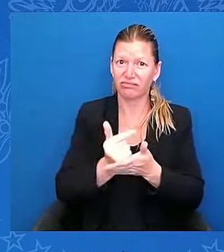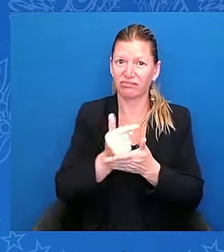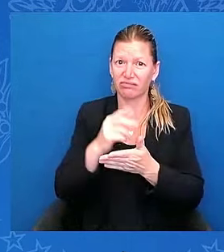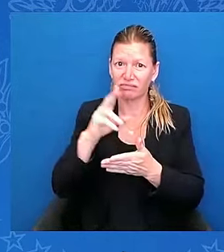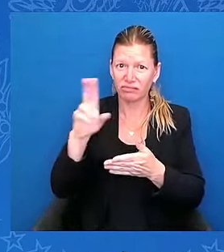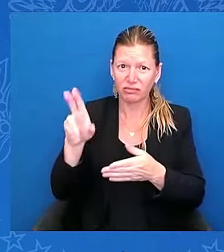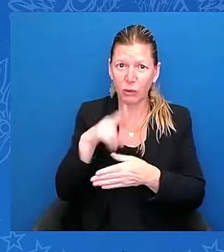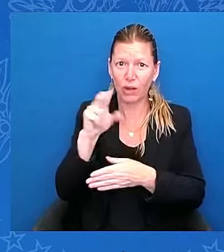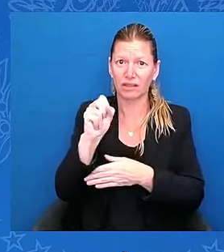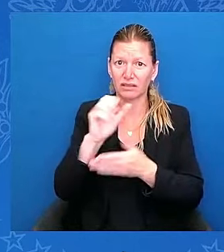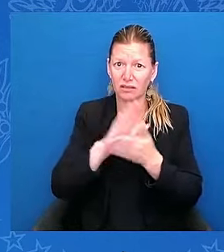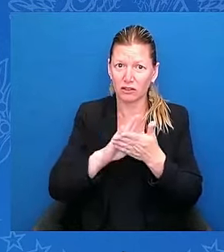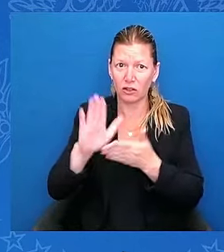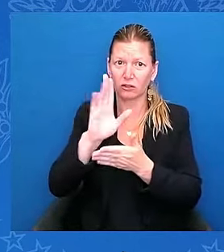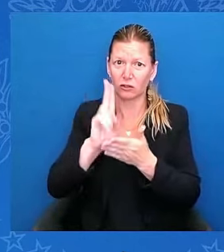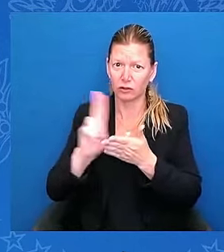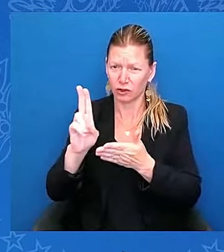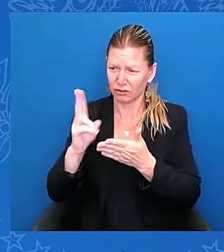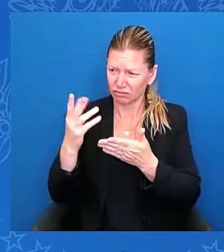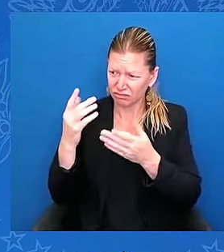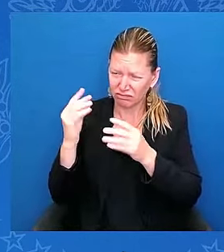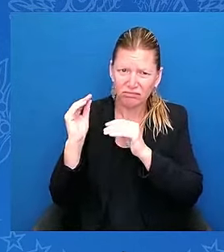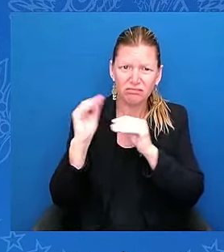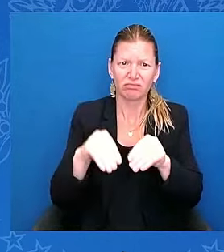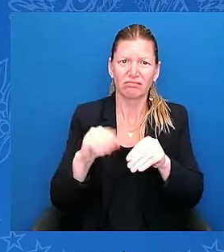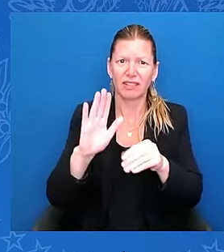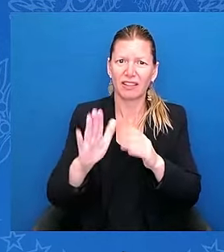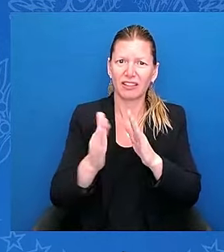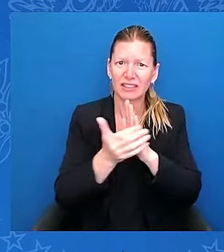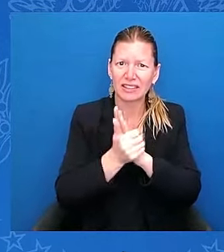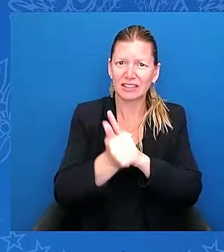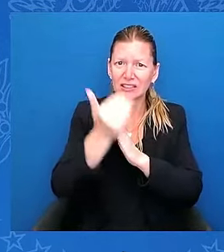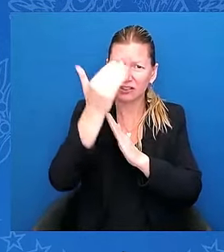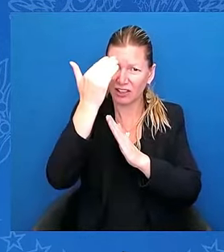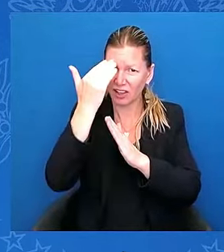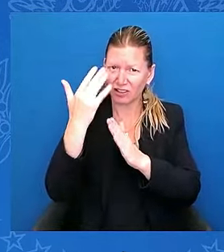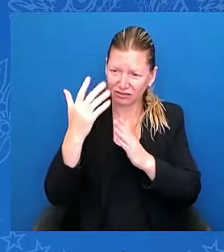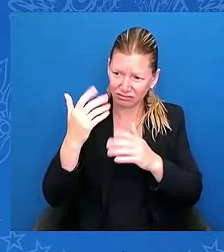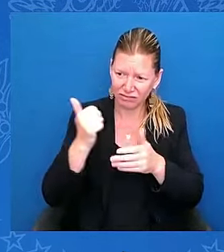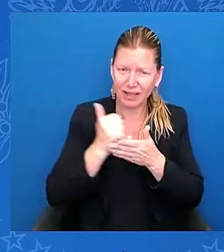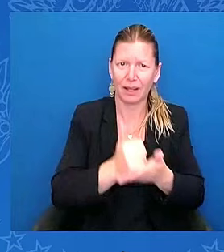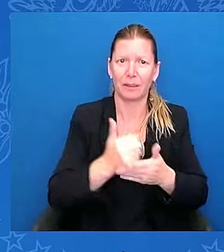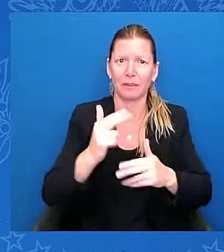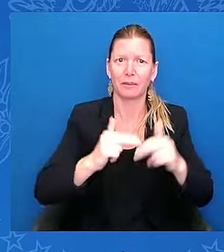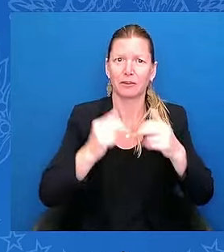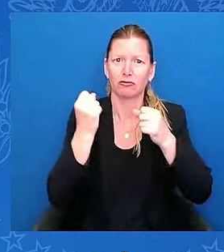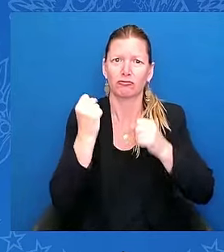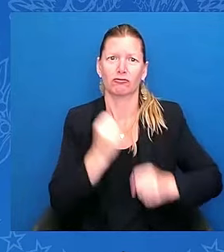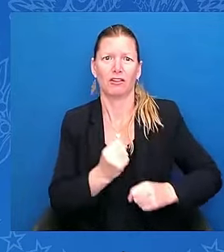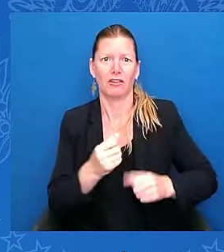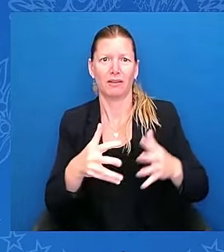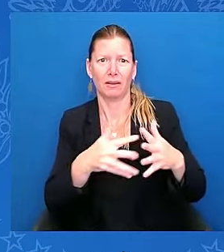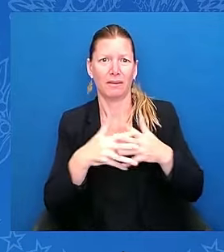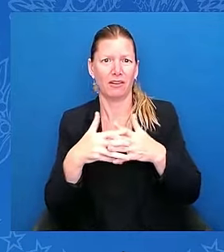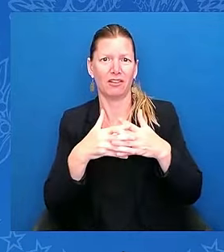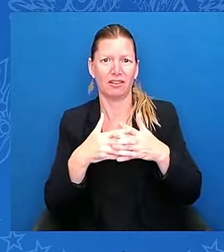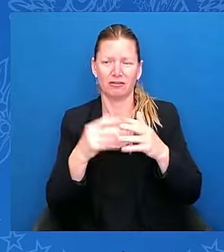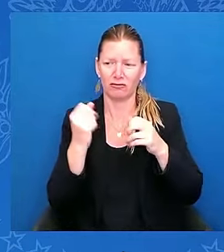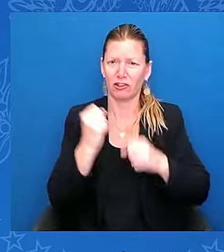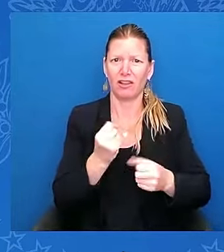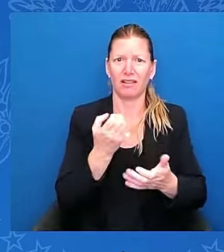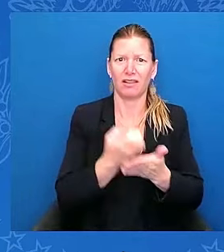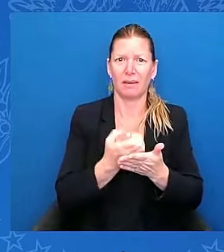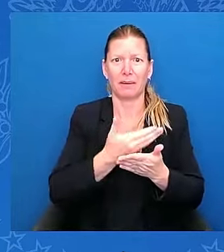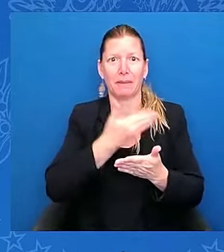economy in the world with the best workforce in the world. We've already created 15 million new jobs — a record. We're seeing record economic growth, a